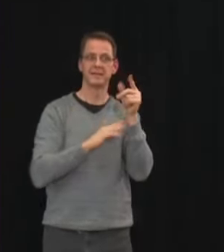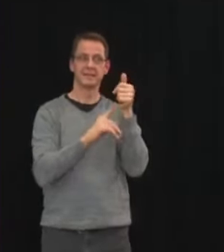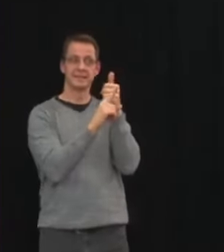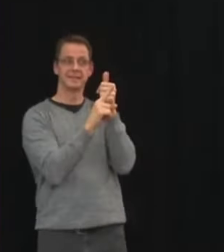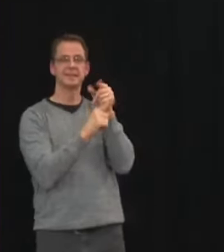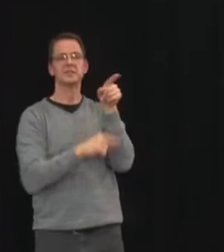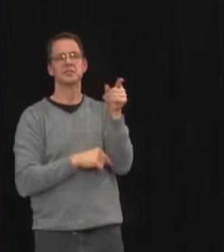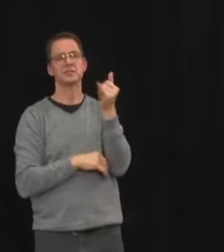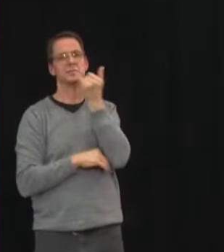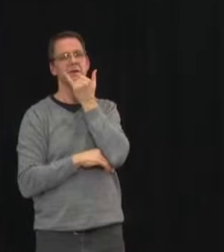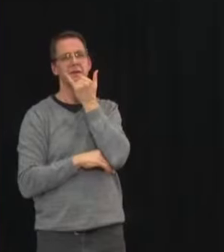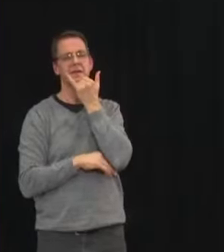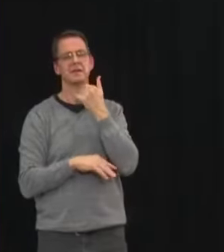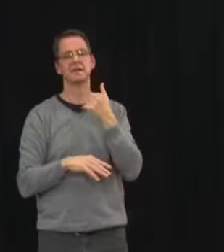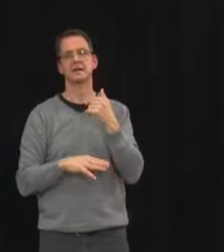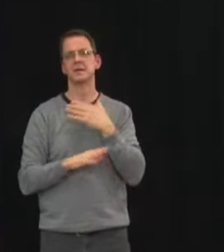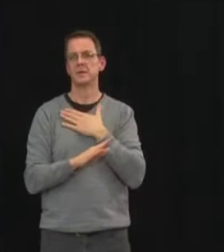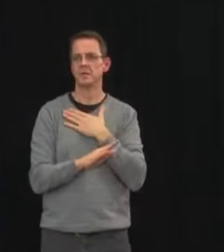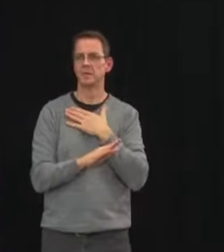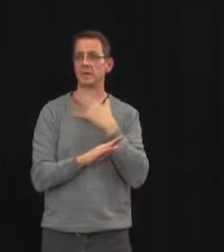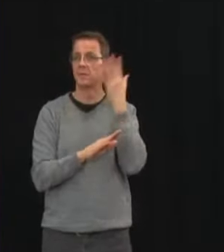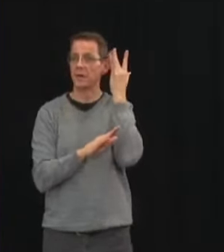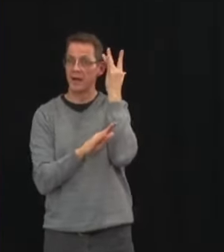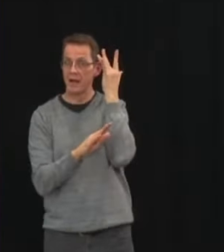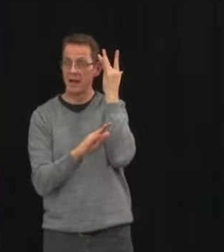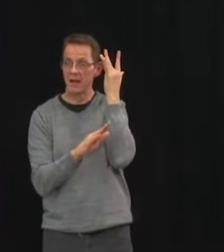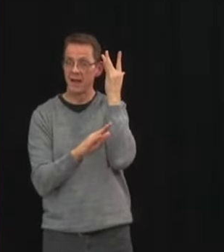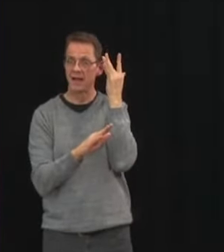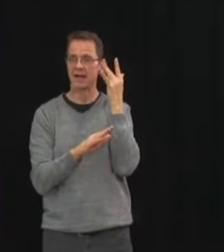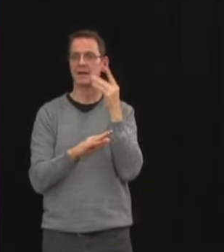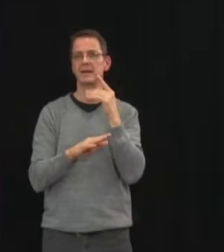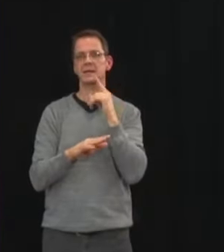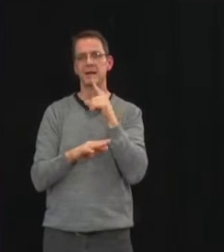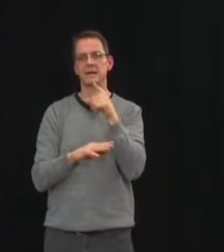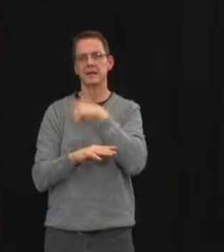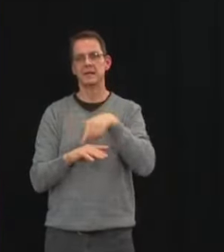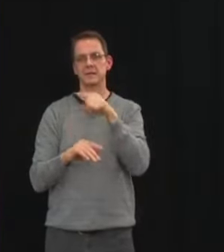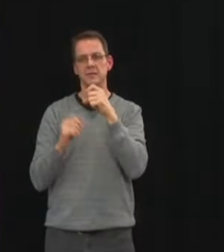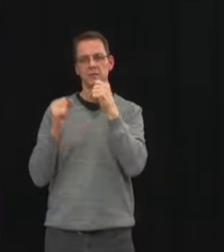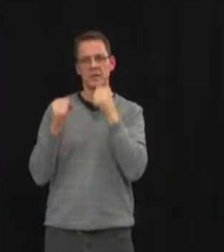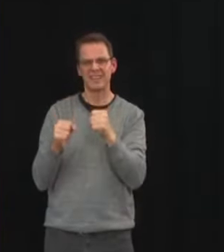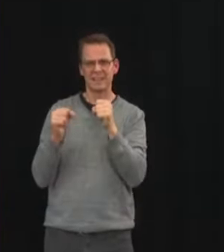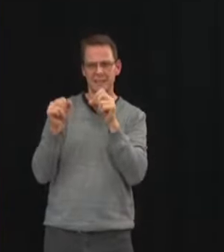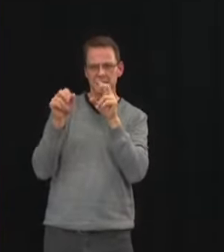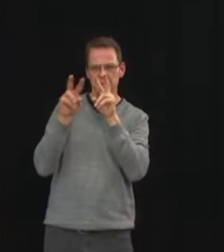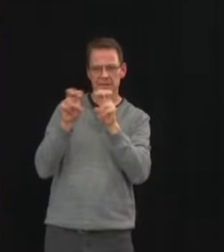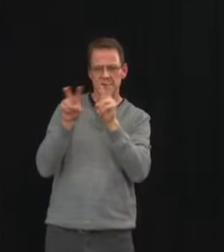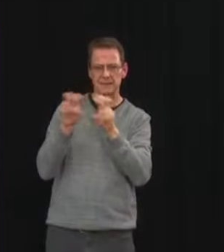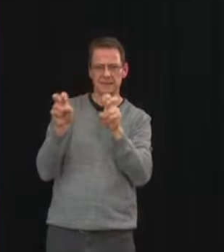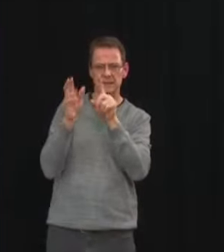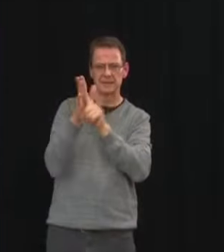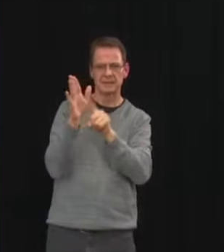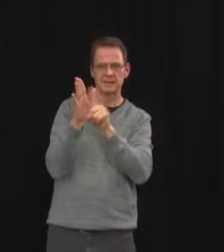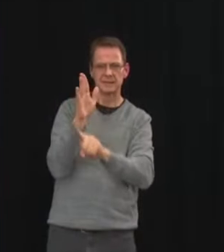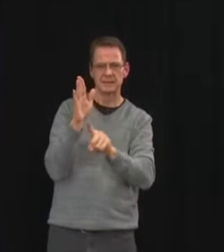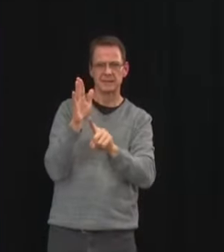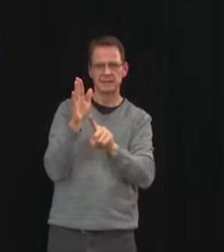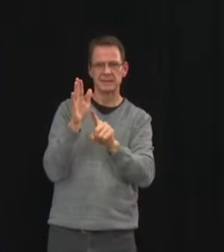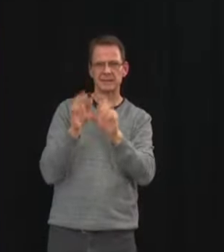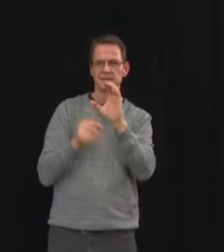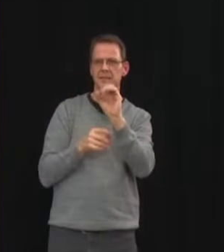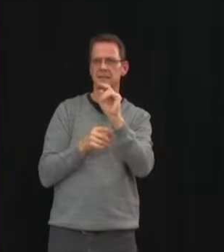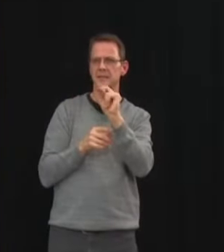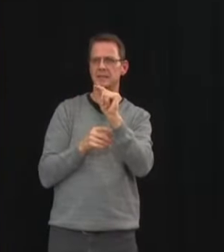we've been able to uh pretty successfully contain those more contagious variants uh but